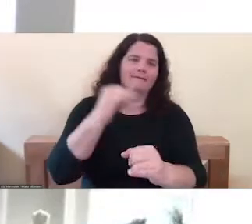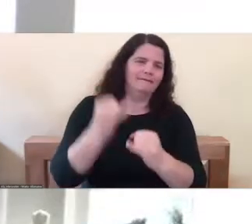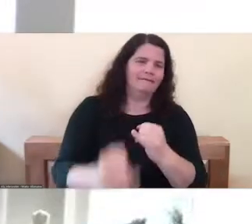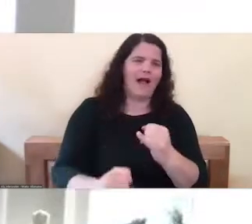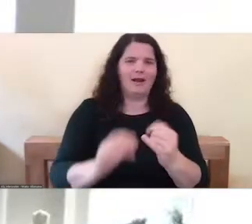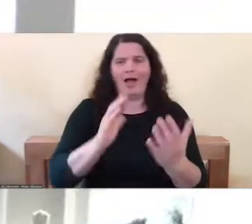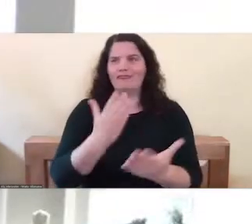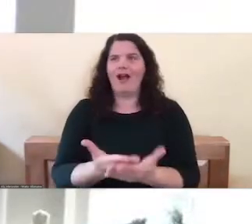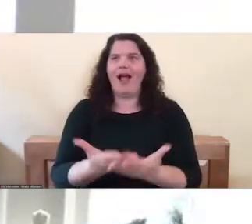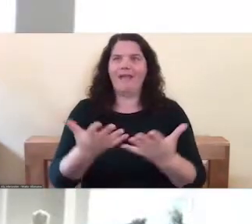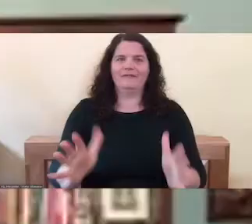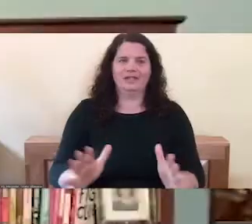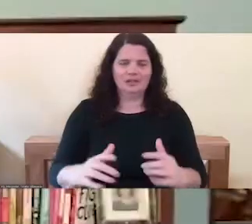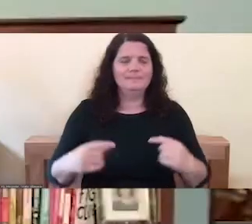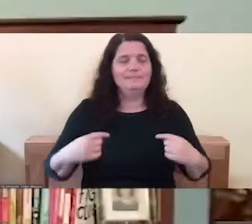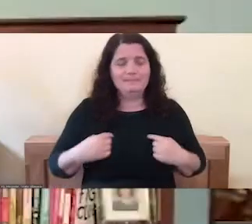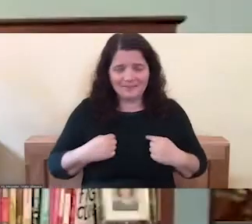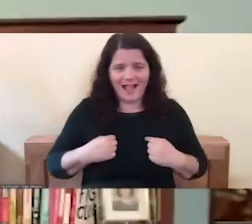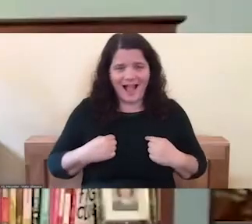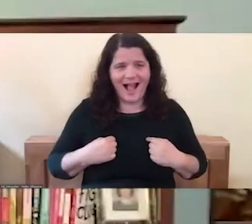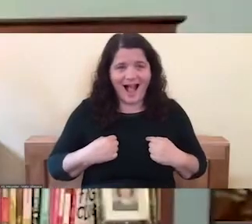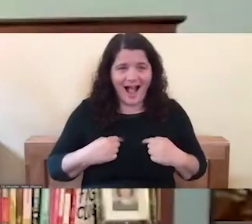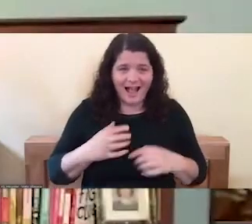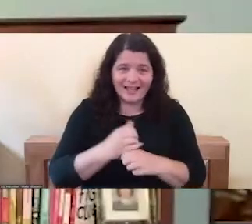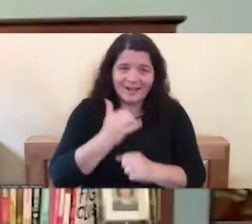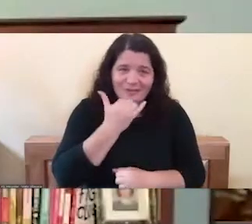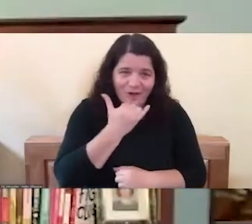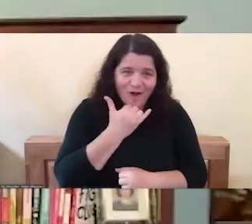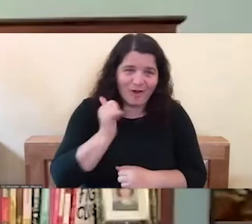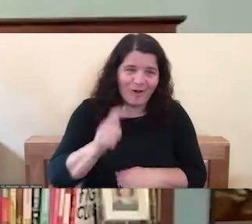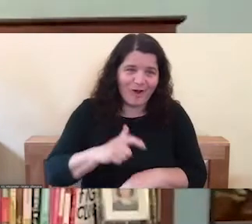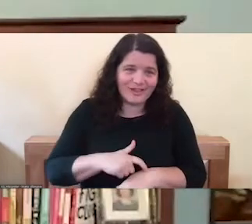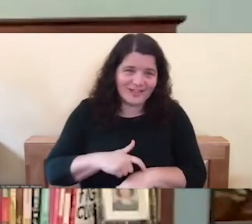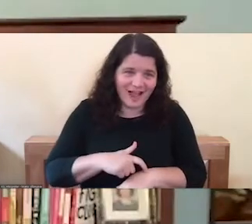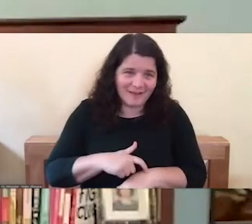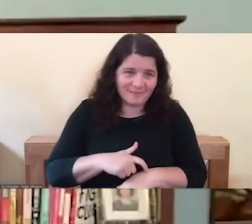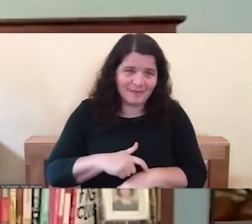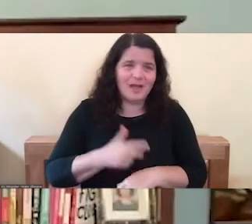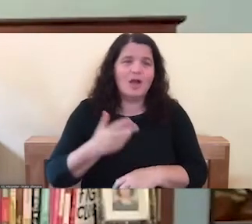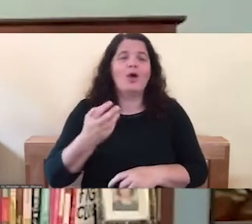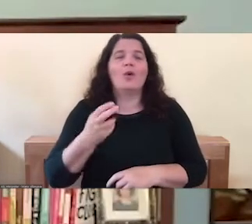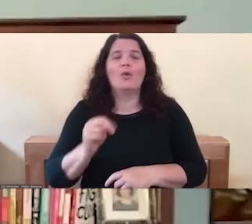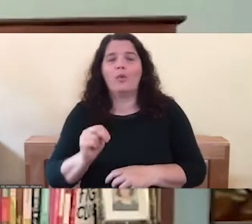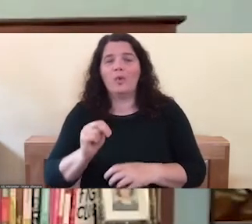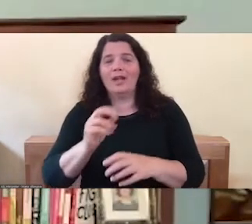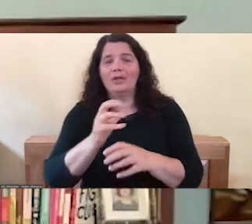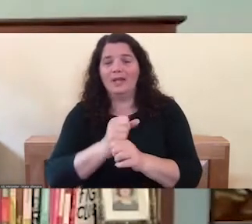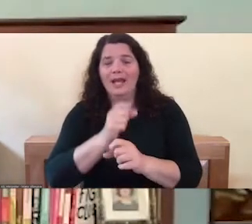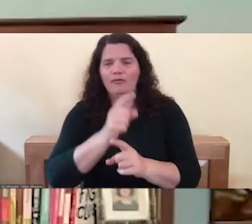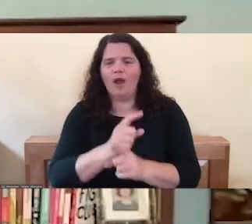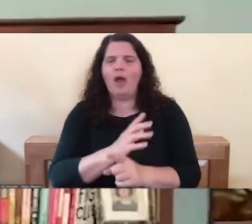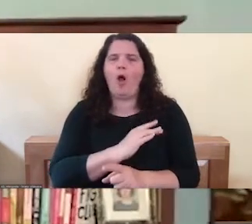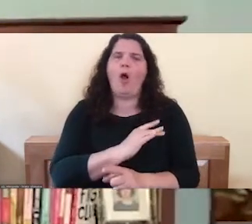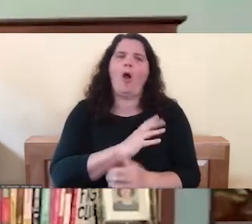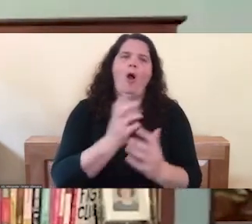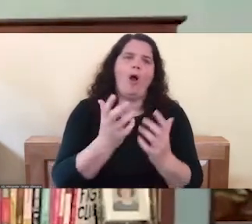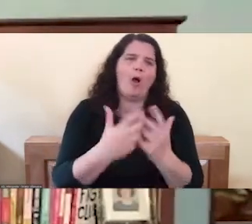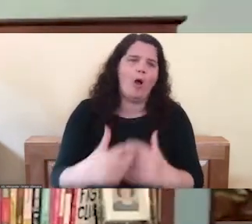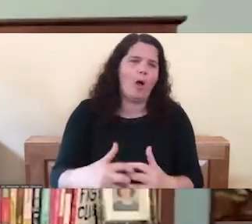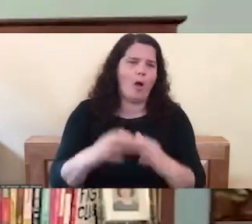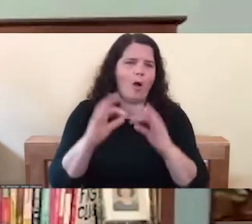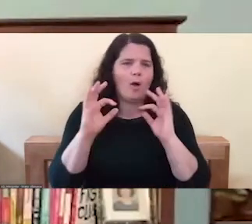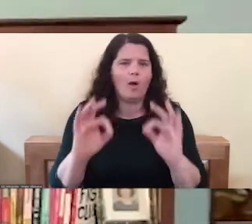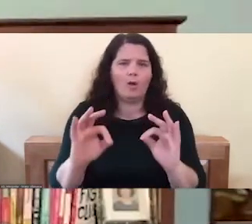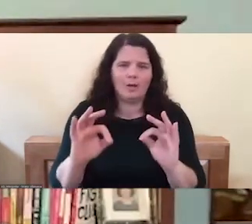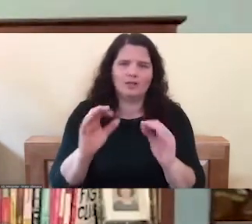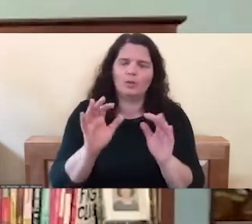say as someone who gets it wrong a lot, that it works when you get it right, you know, and it's worth trying to achieve that balance. And so in